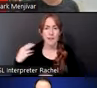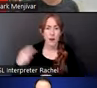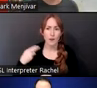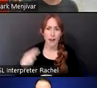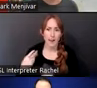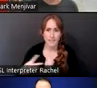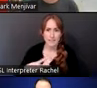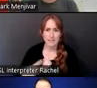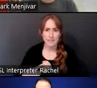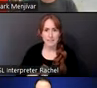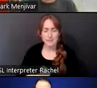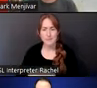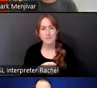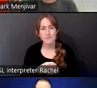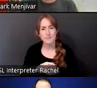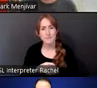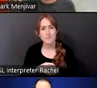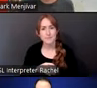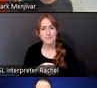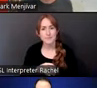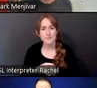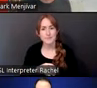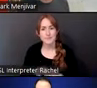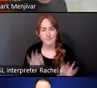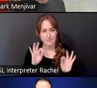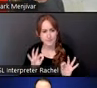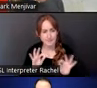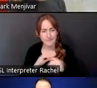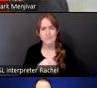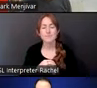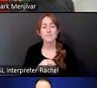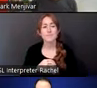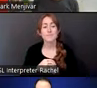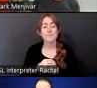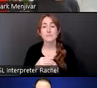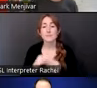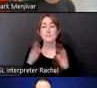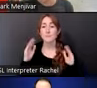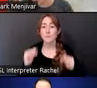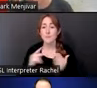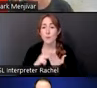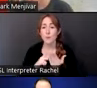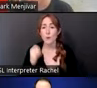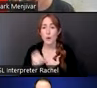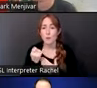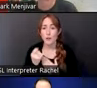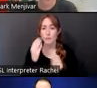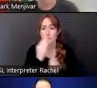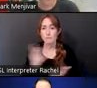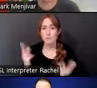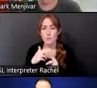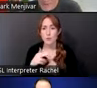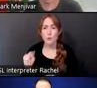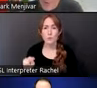Thank you. Looking at these moving forward. The next project that I want to share with you is it's called Northern